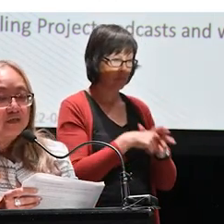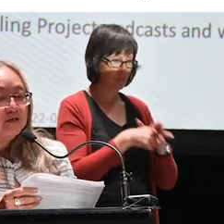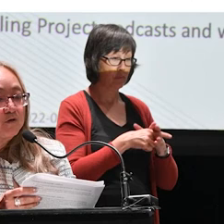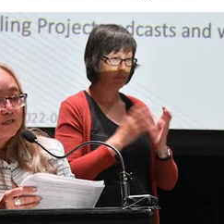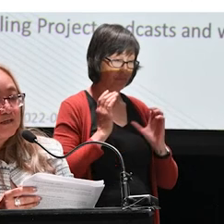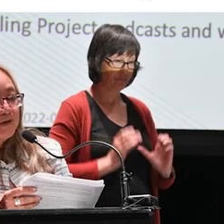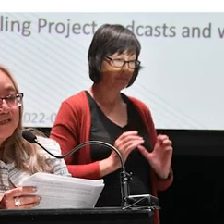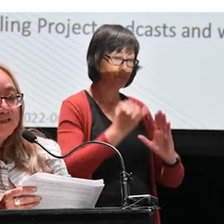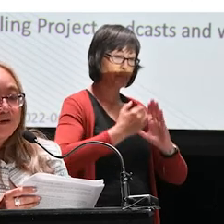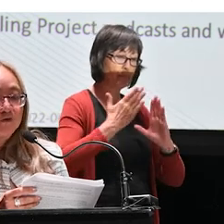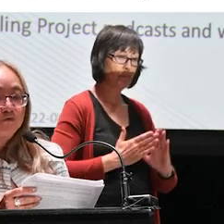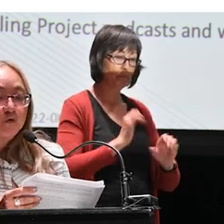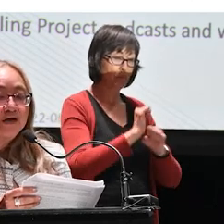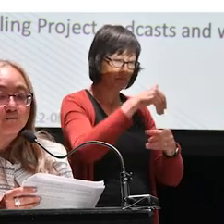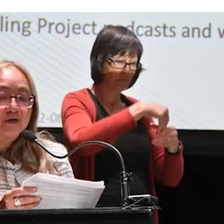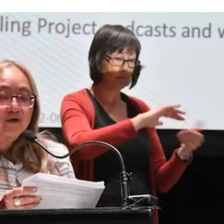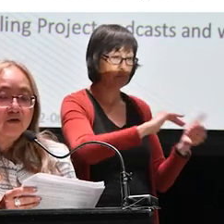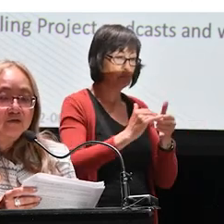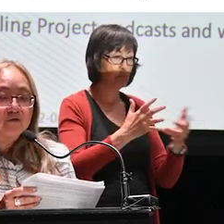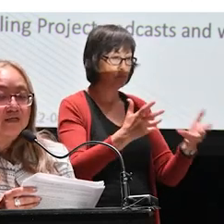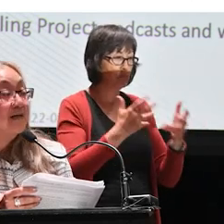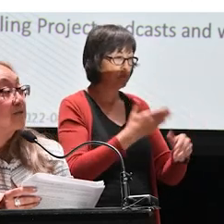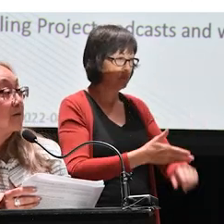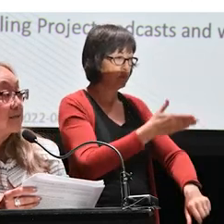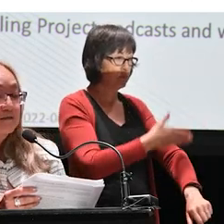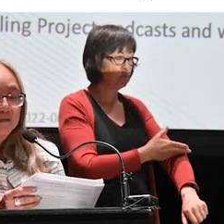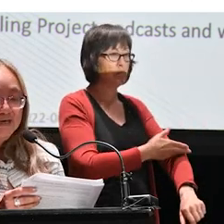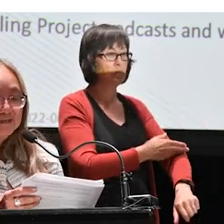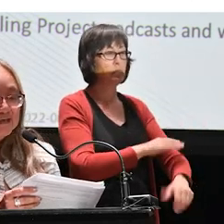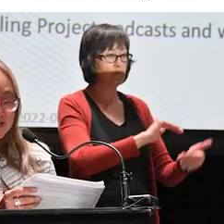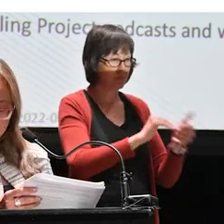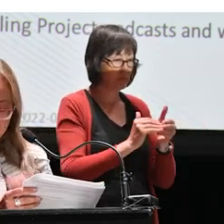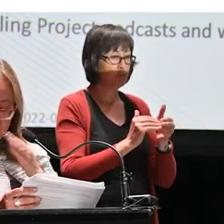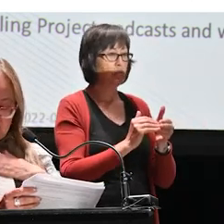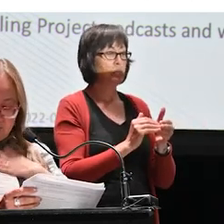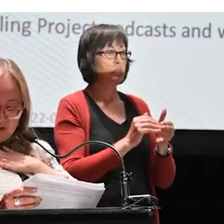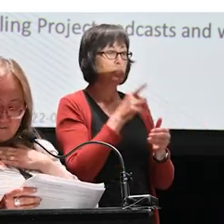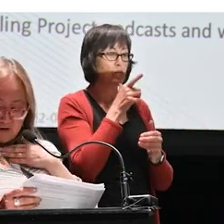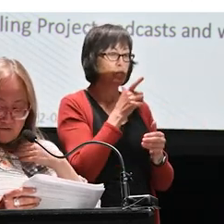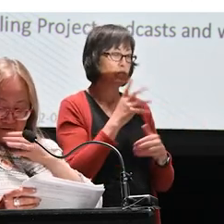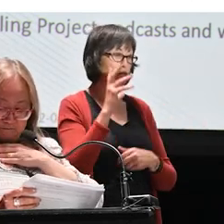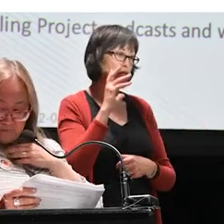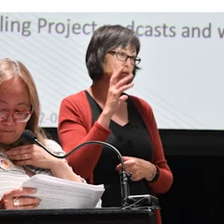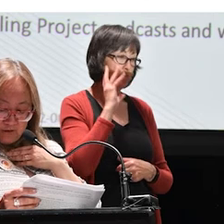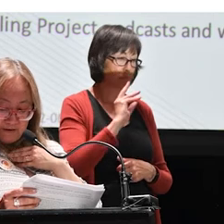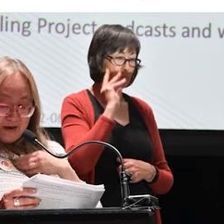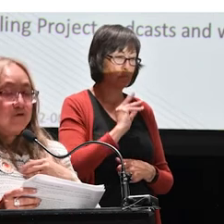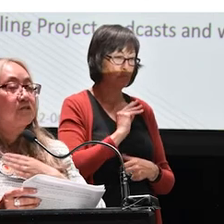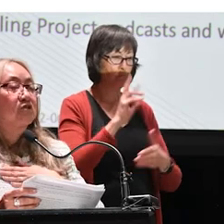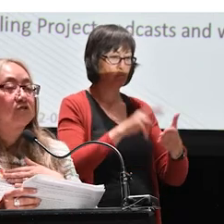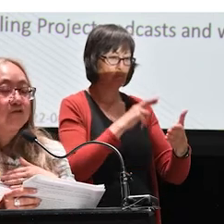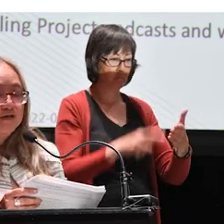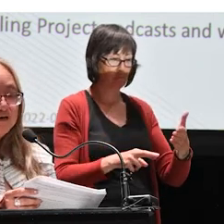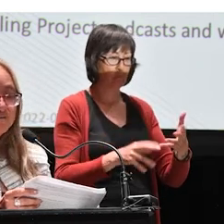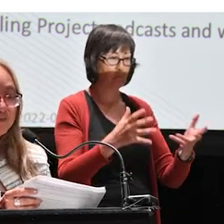who work in community to make things better for and with artists through an anti-racism lens. This button about bringing power